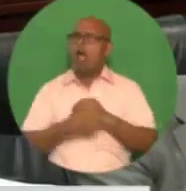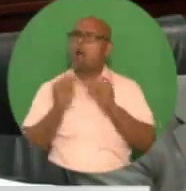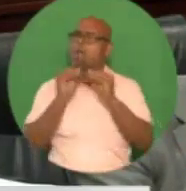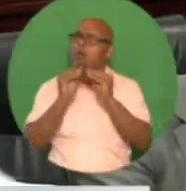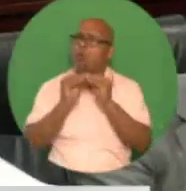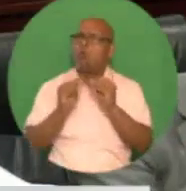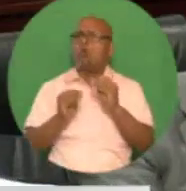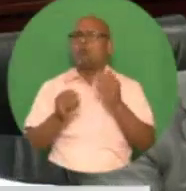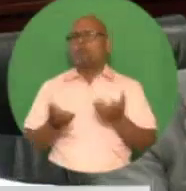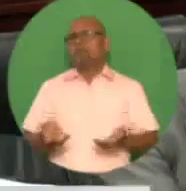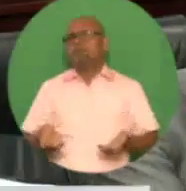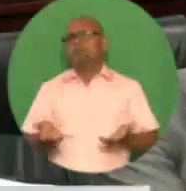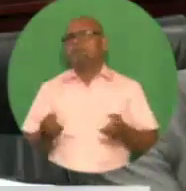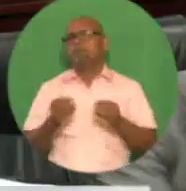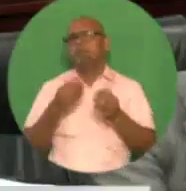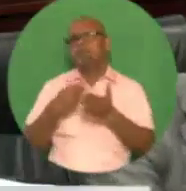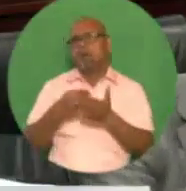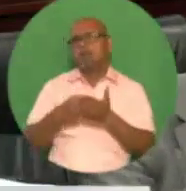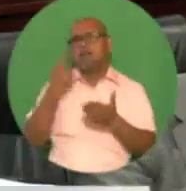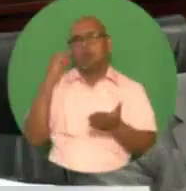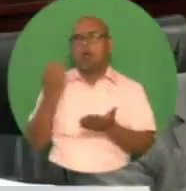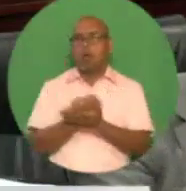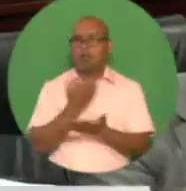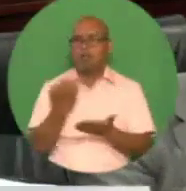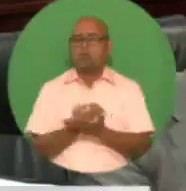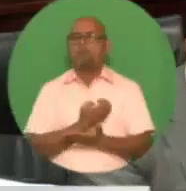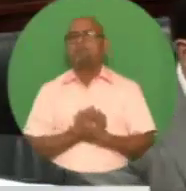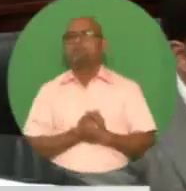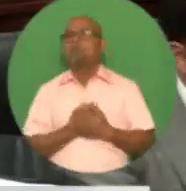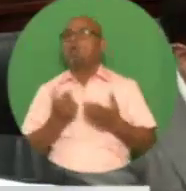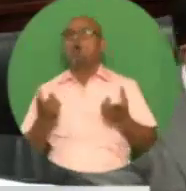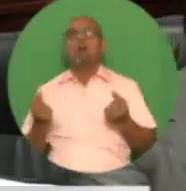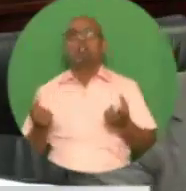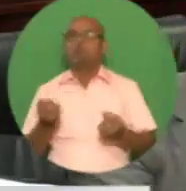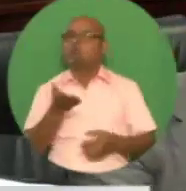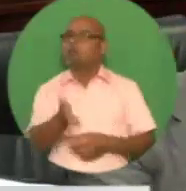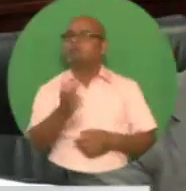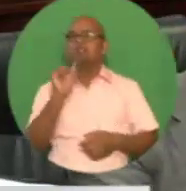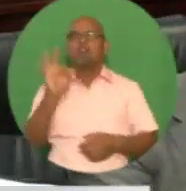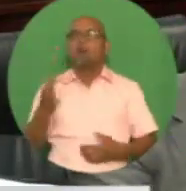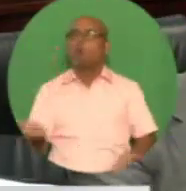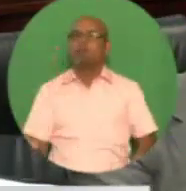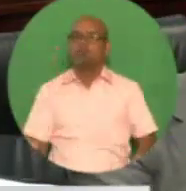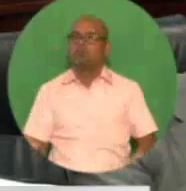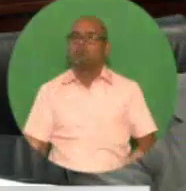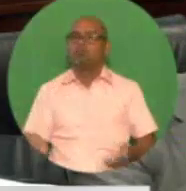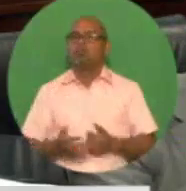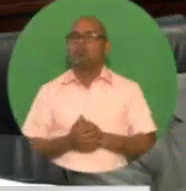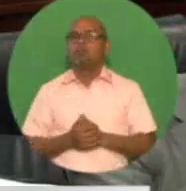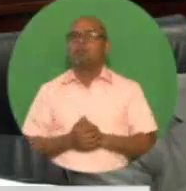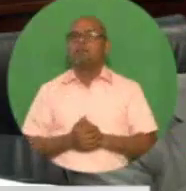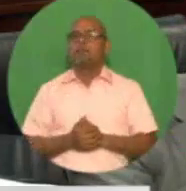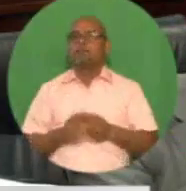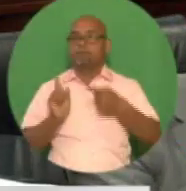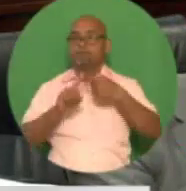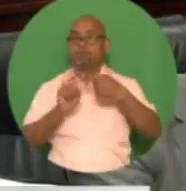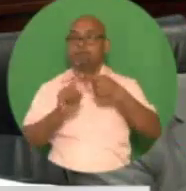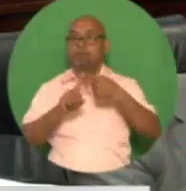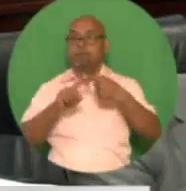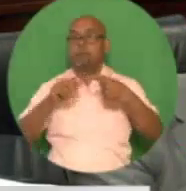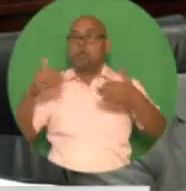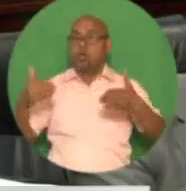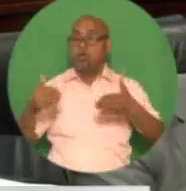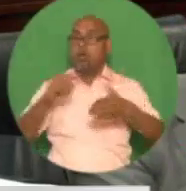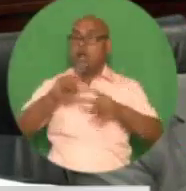secure environment. The project will involve, firstly, the reclamation of land at